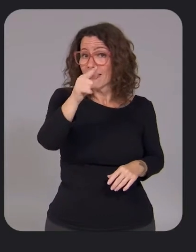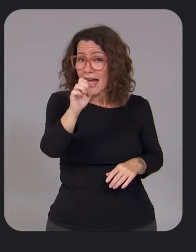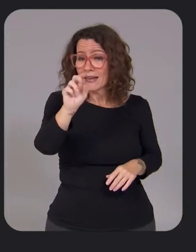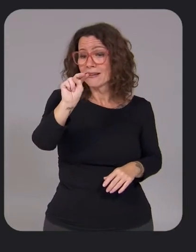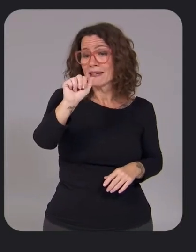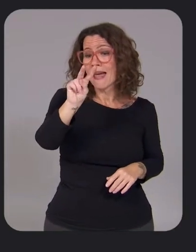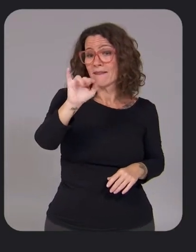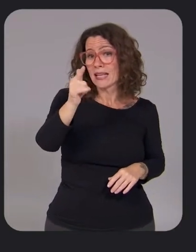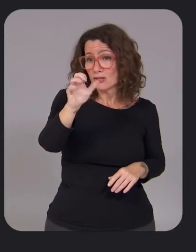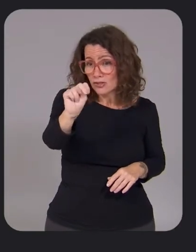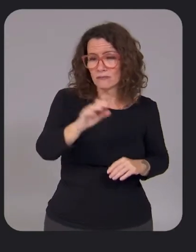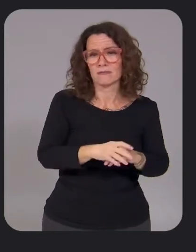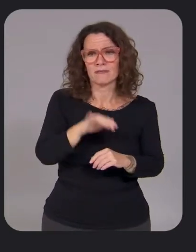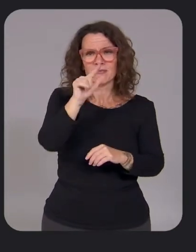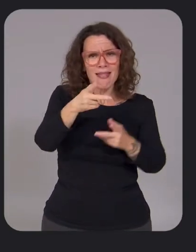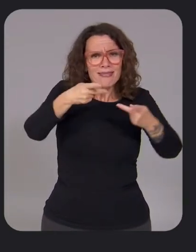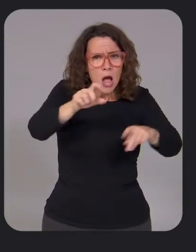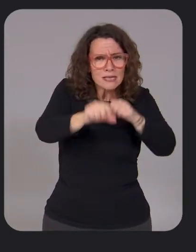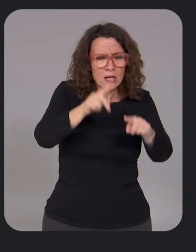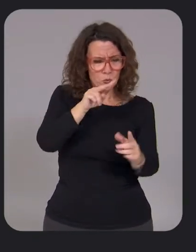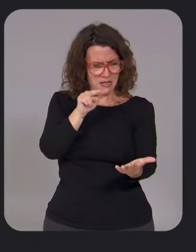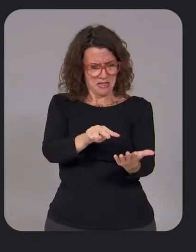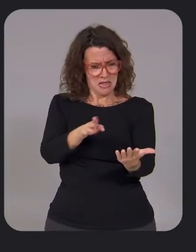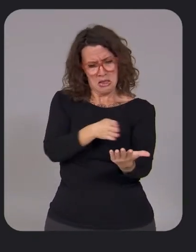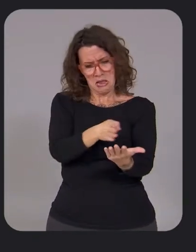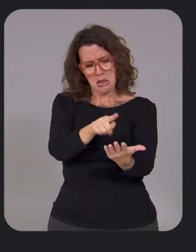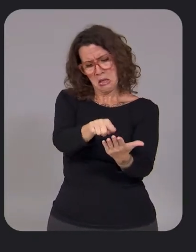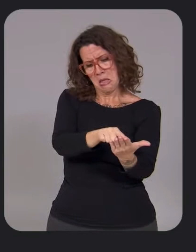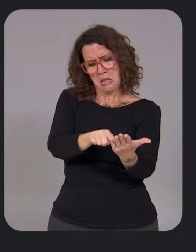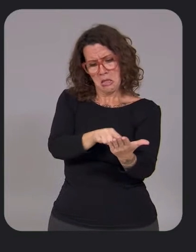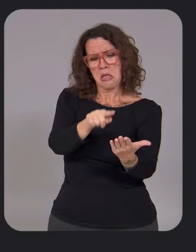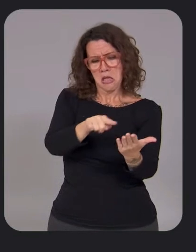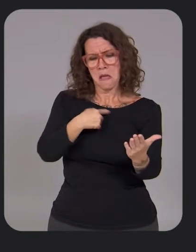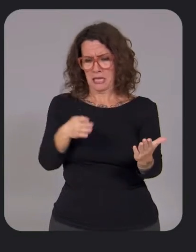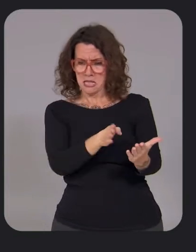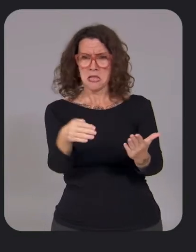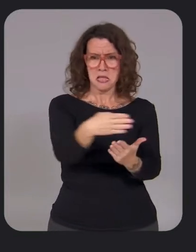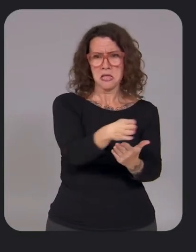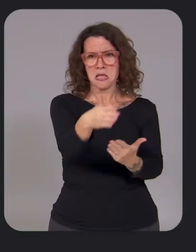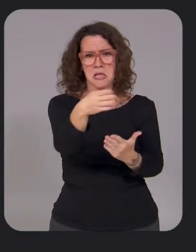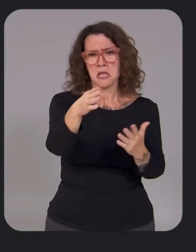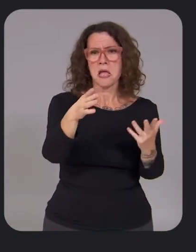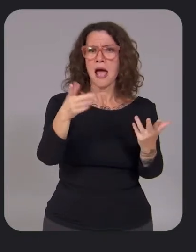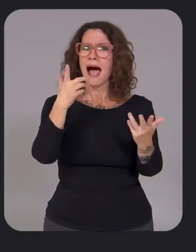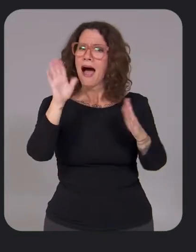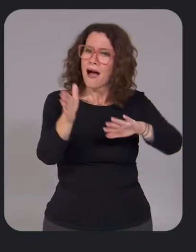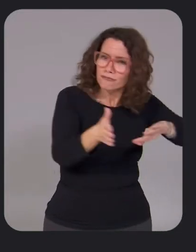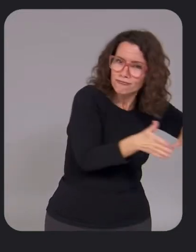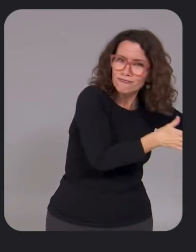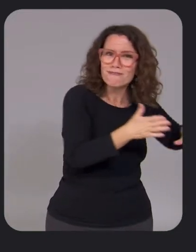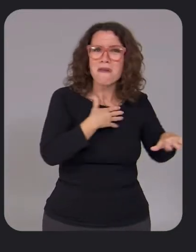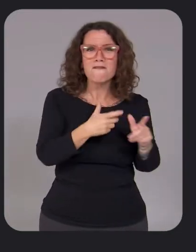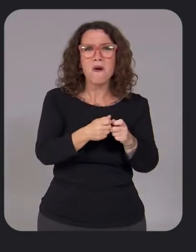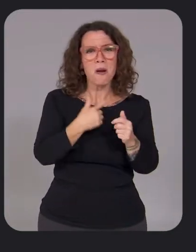details about their route without needing to keep their screen on or enter turn-by-turn navigation. This helps cyclists to